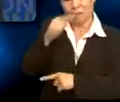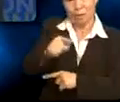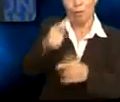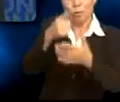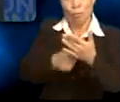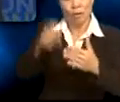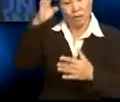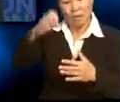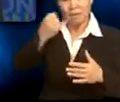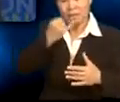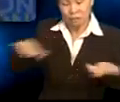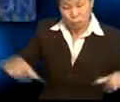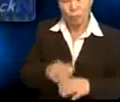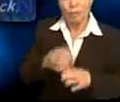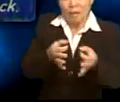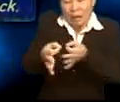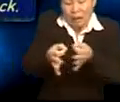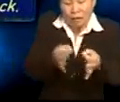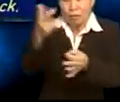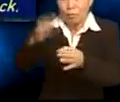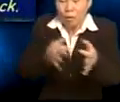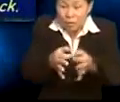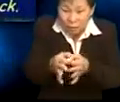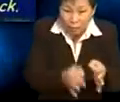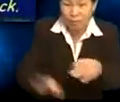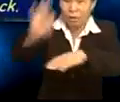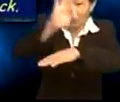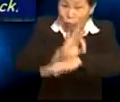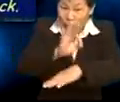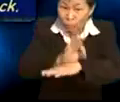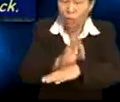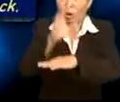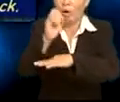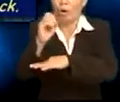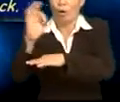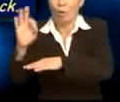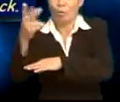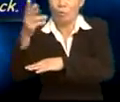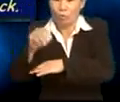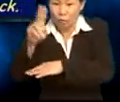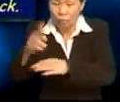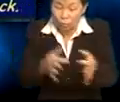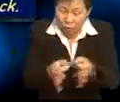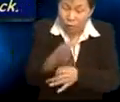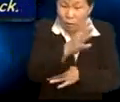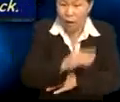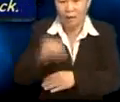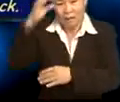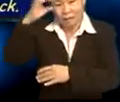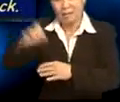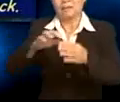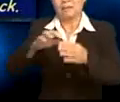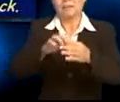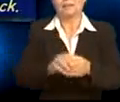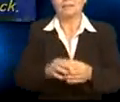him what he was doing, Ramu was explaining to Mingwe. The function of Ramu's statement was to explain. And he used